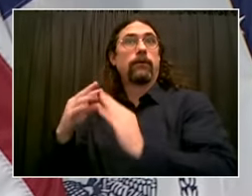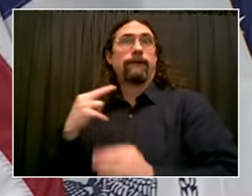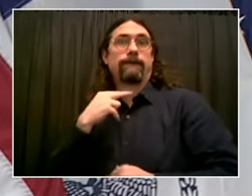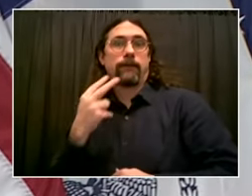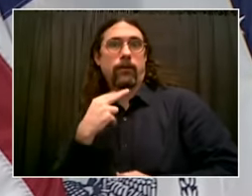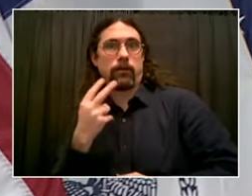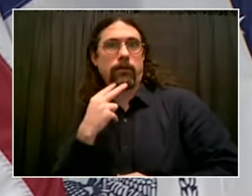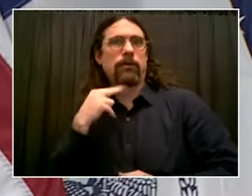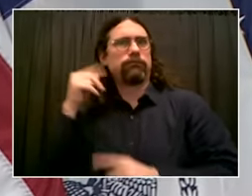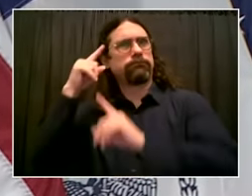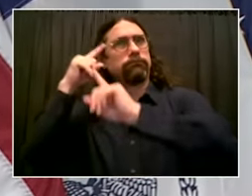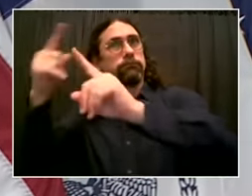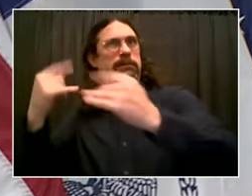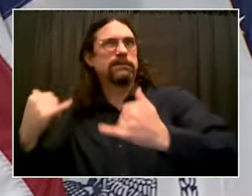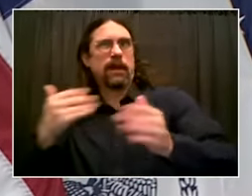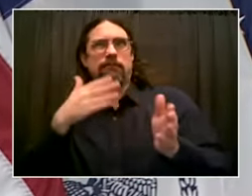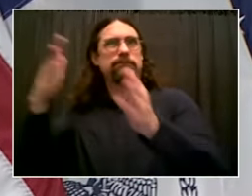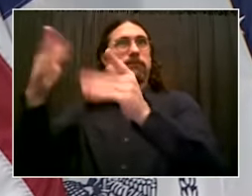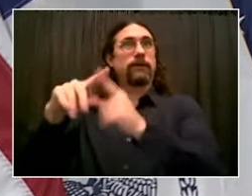Atah Mensah.